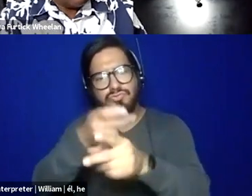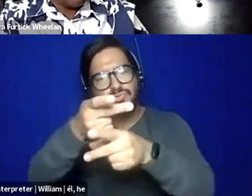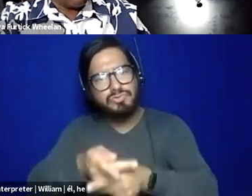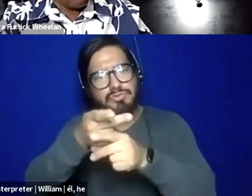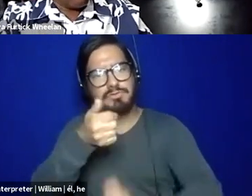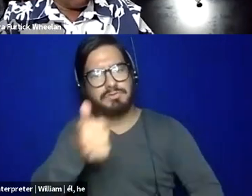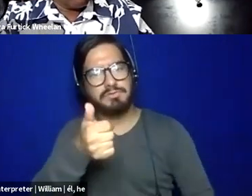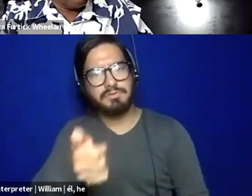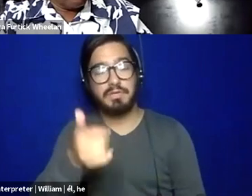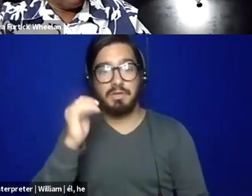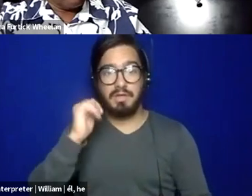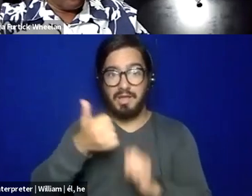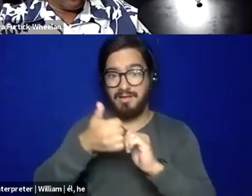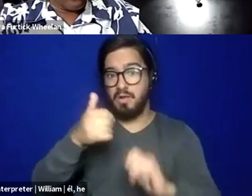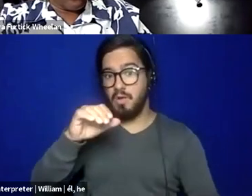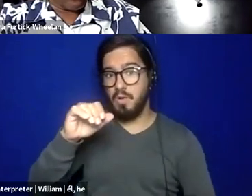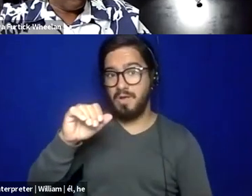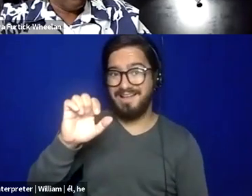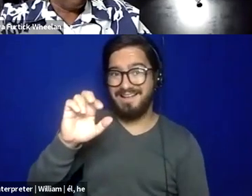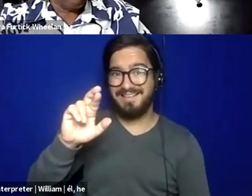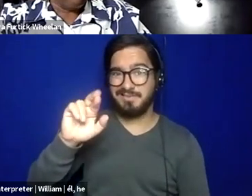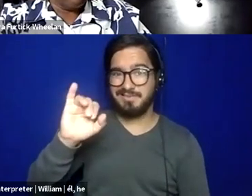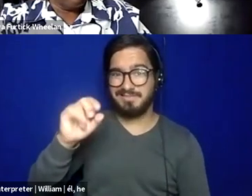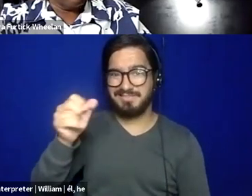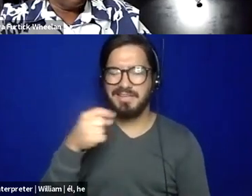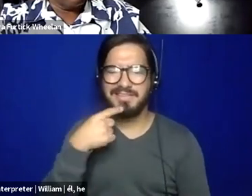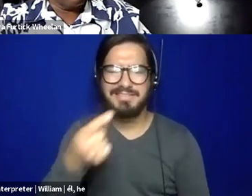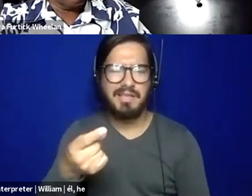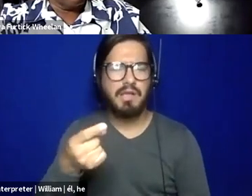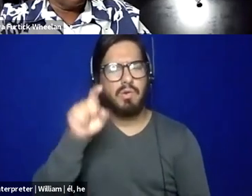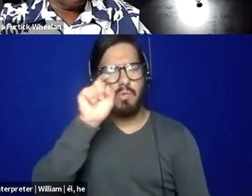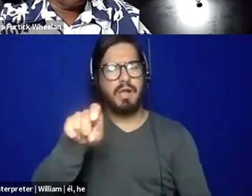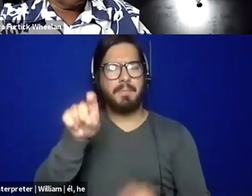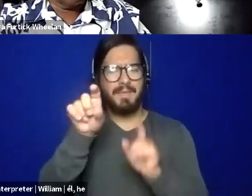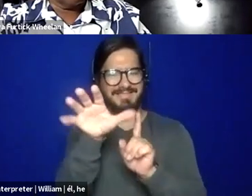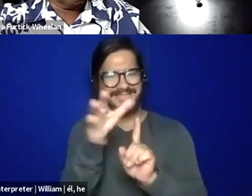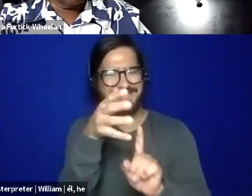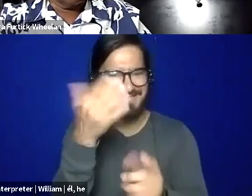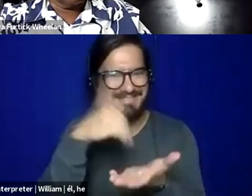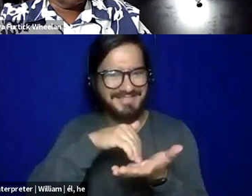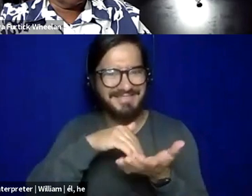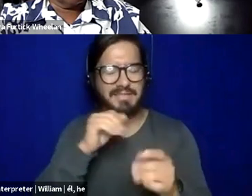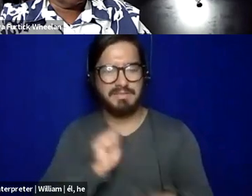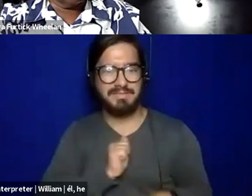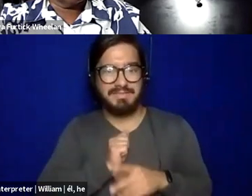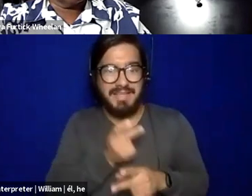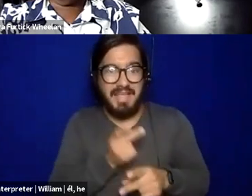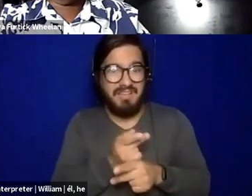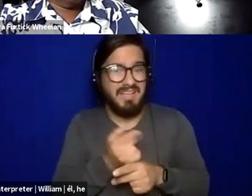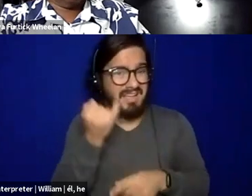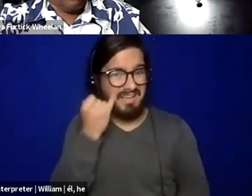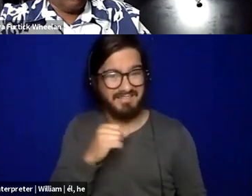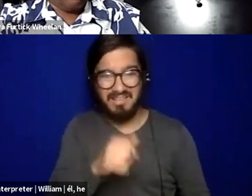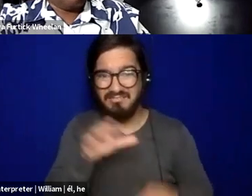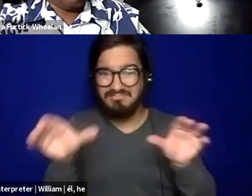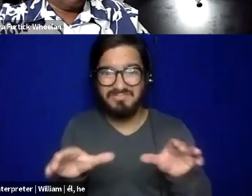As Arisha said, we have to center, uh, that self-care. It must be a priority, um, or we're not going to be good to anybody.